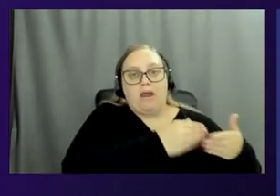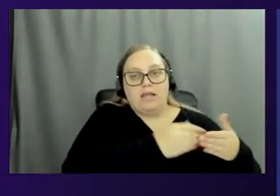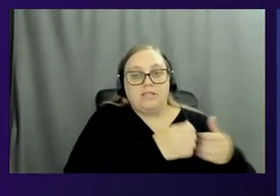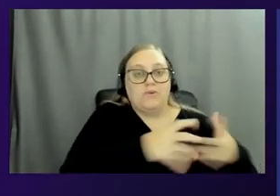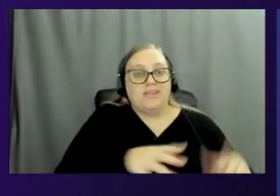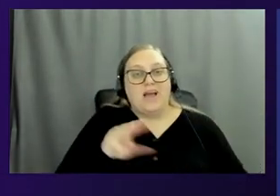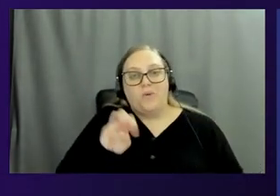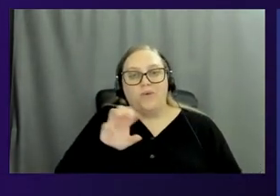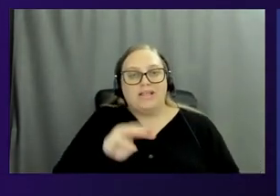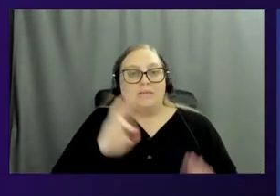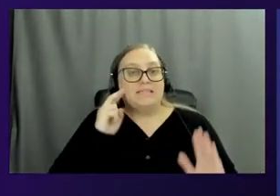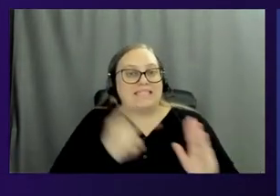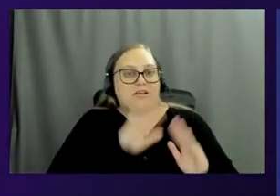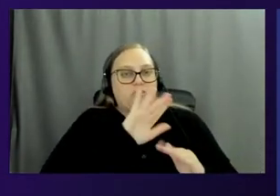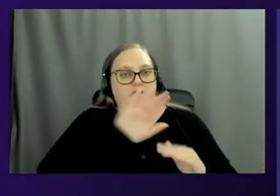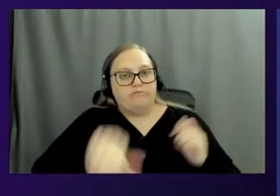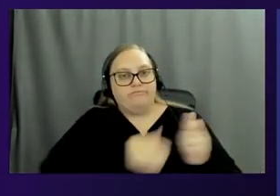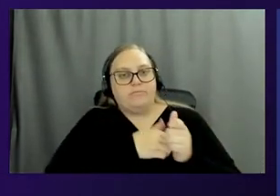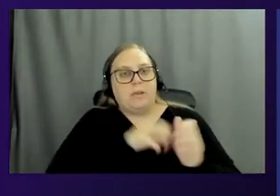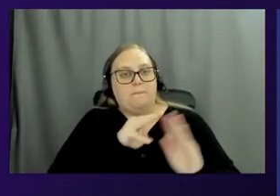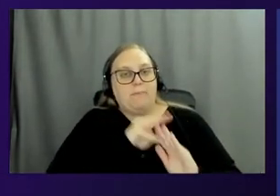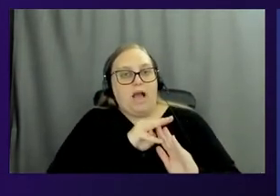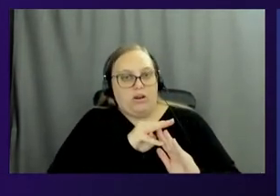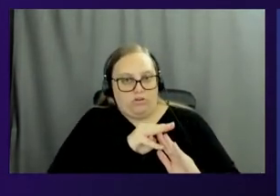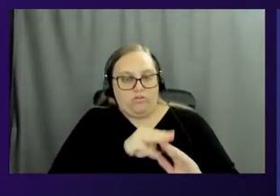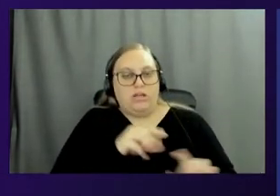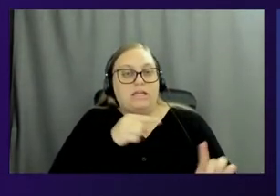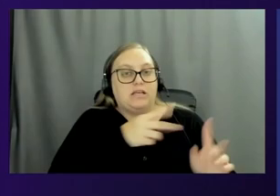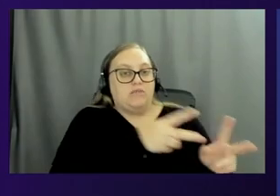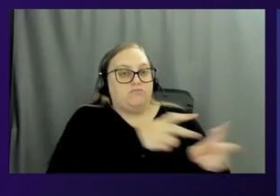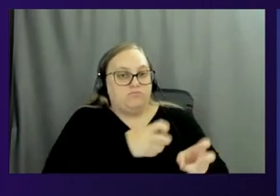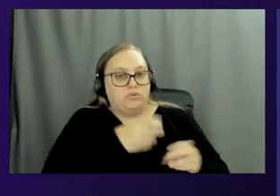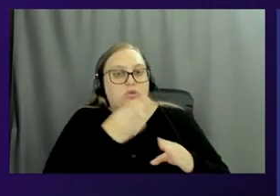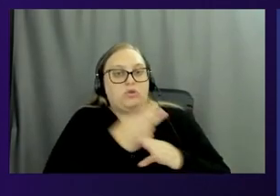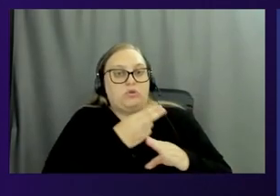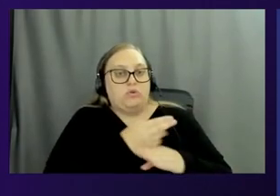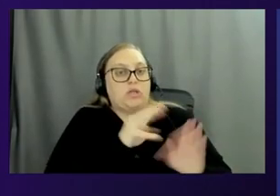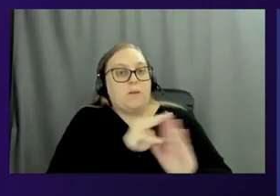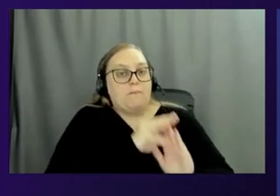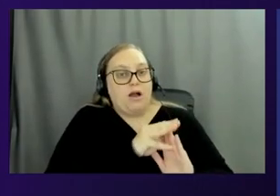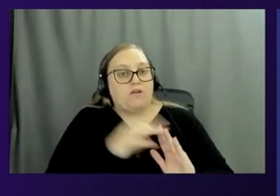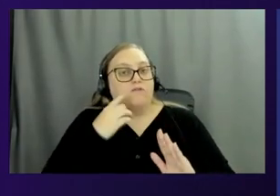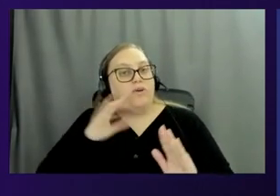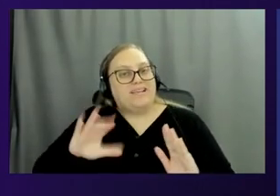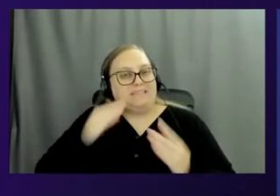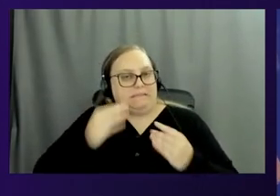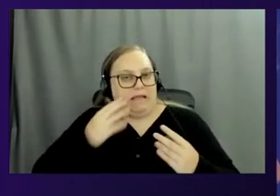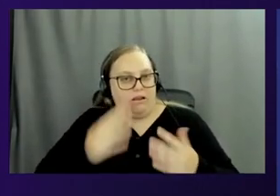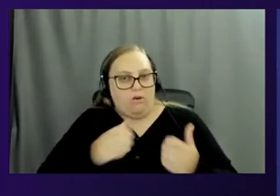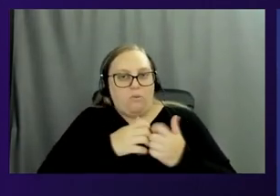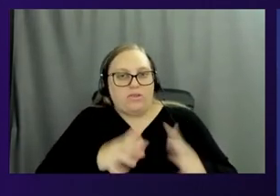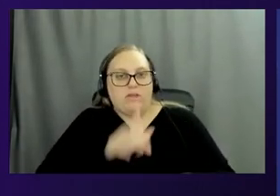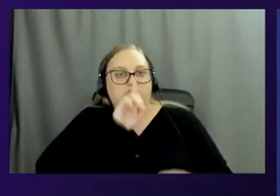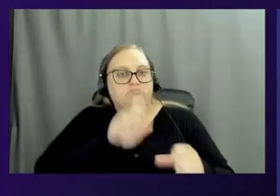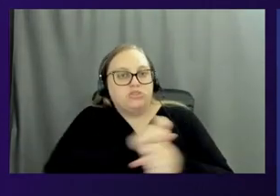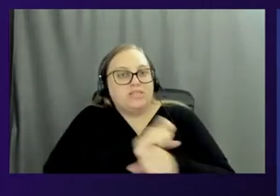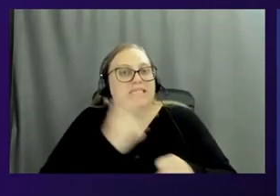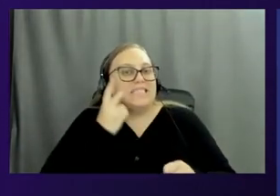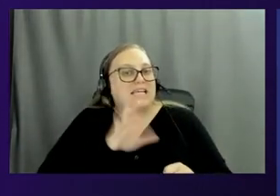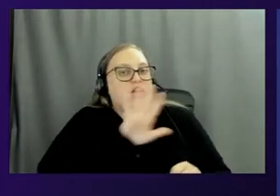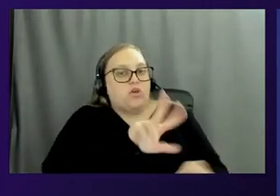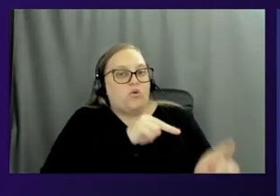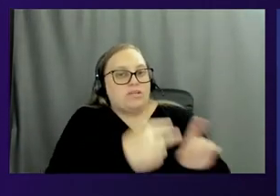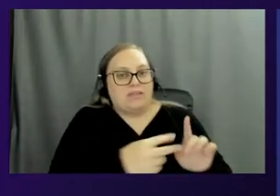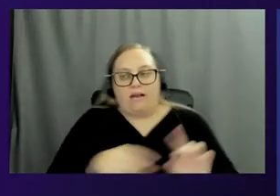having seen your model. And William can draw inferences from the data by using your model without having ever seen anything on your side either, right?